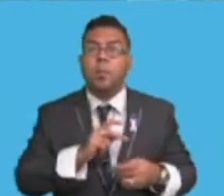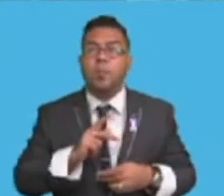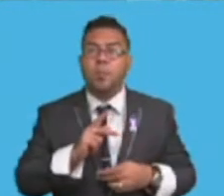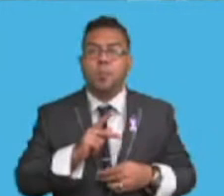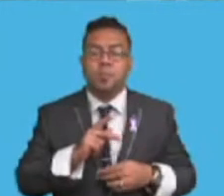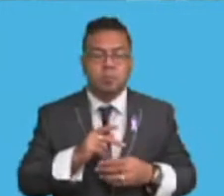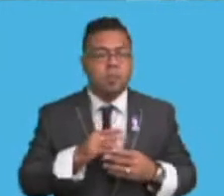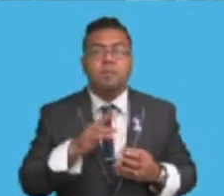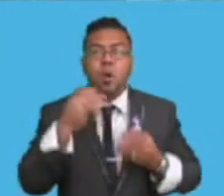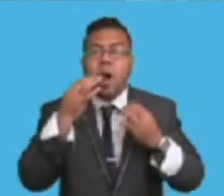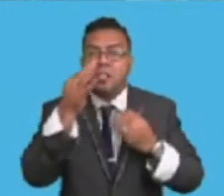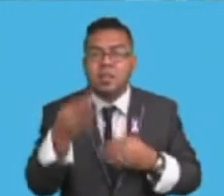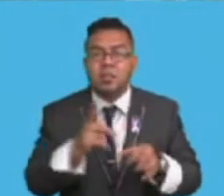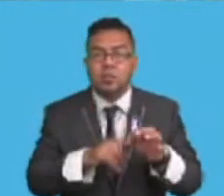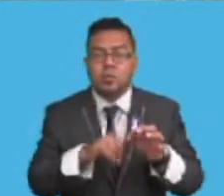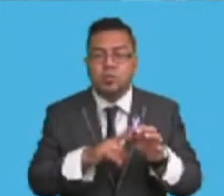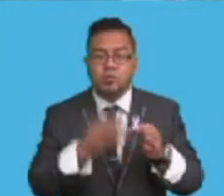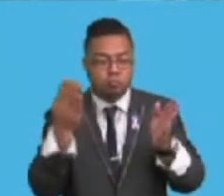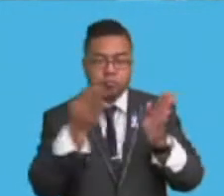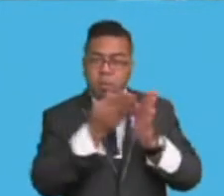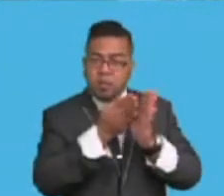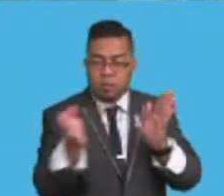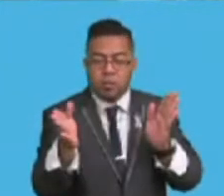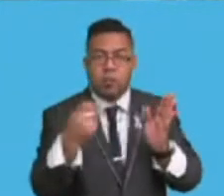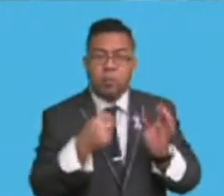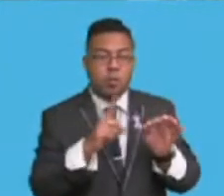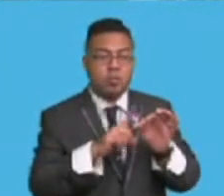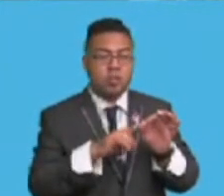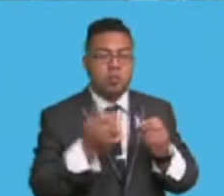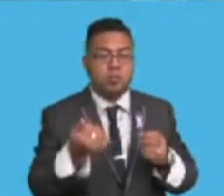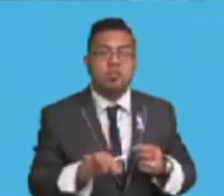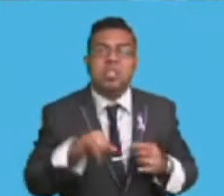Good diversion from the discussion that we just had.